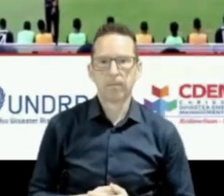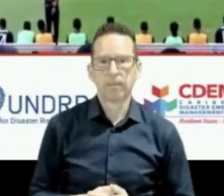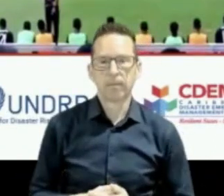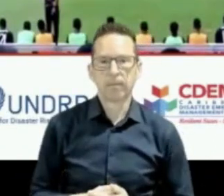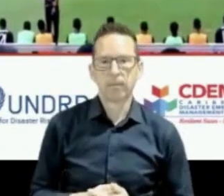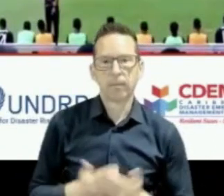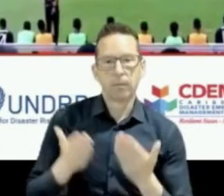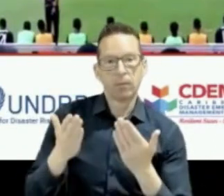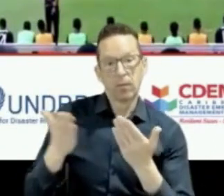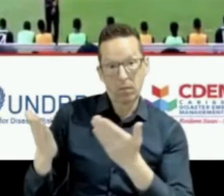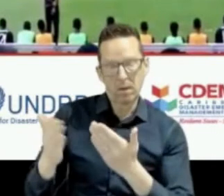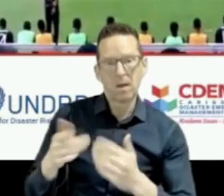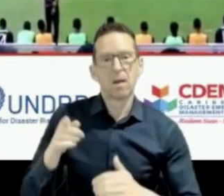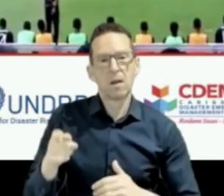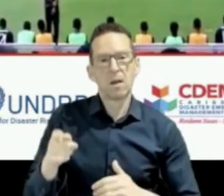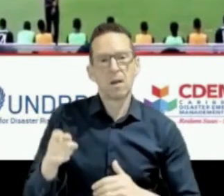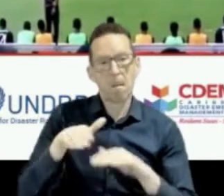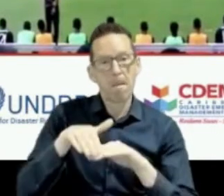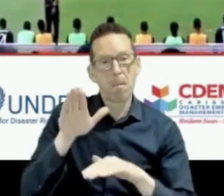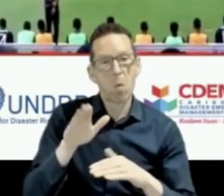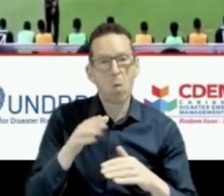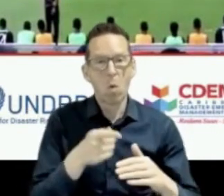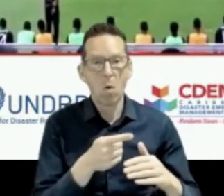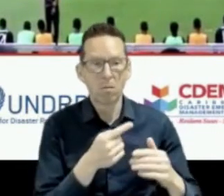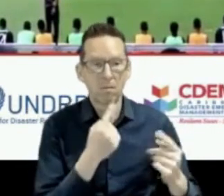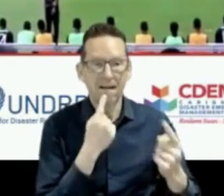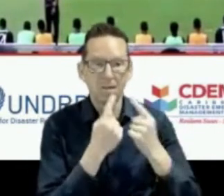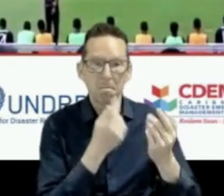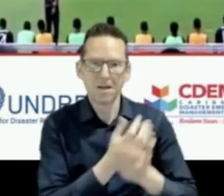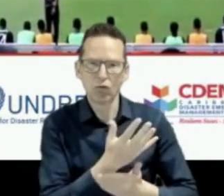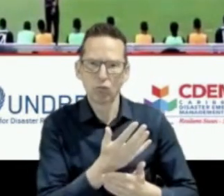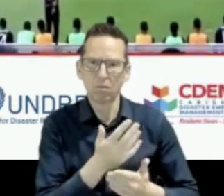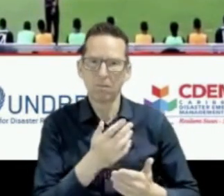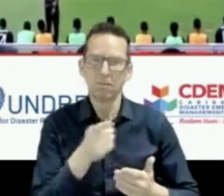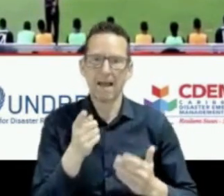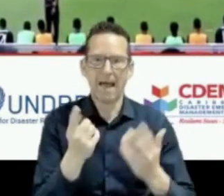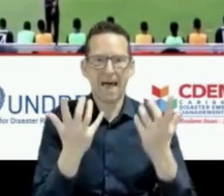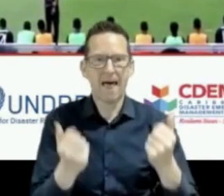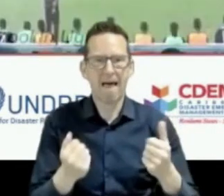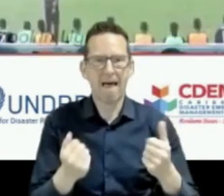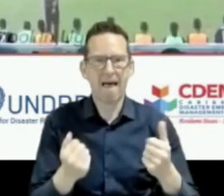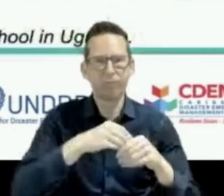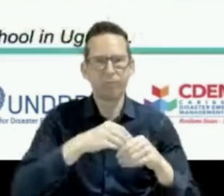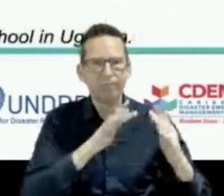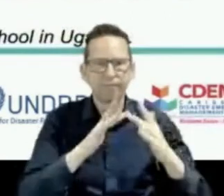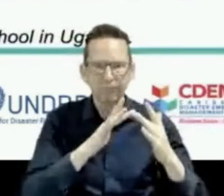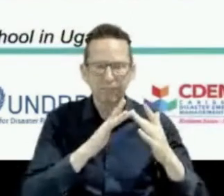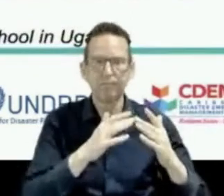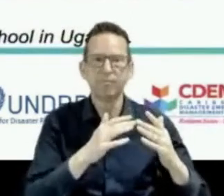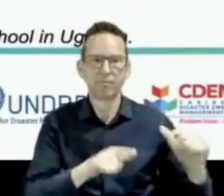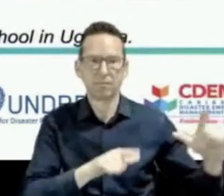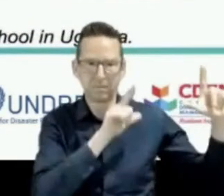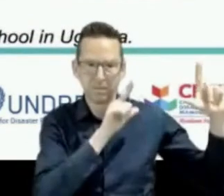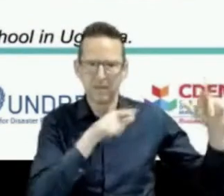symposium website. But this shows you a schematic of what parts of the body are most affected. We